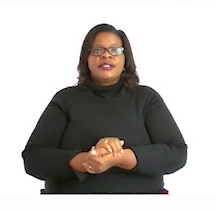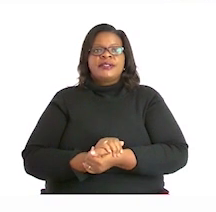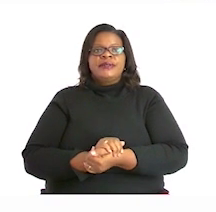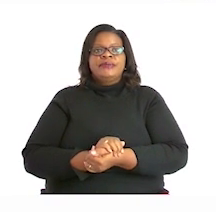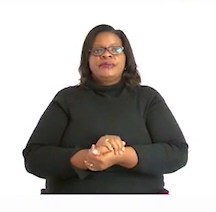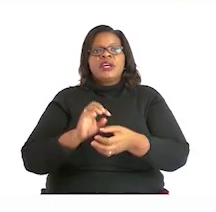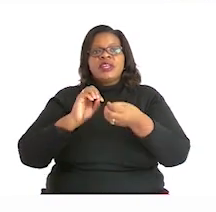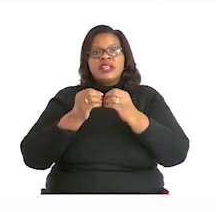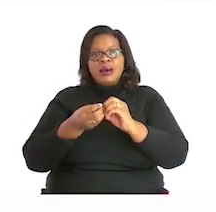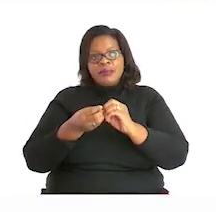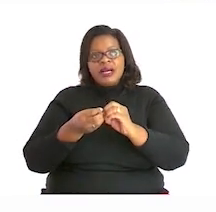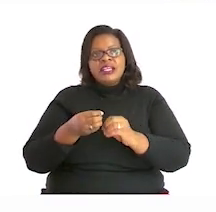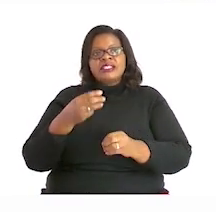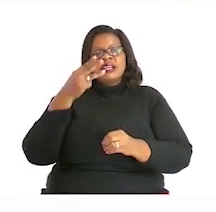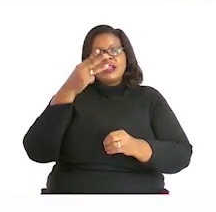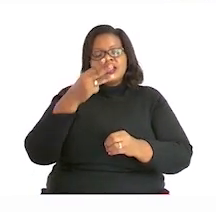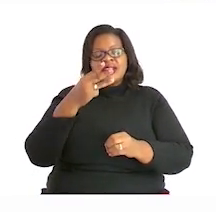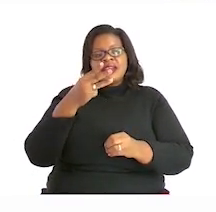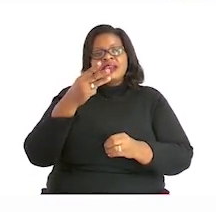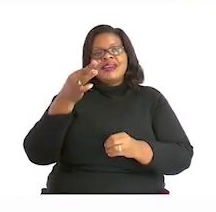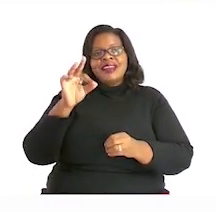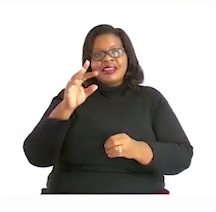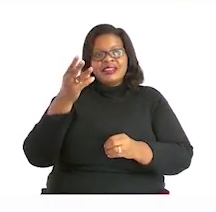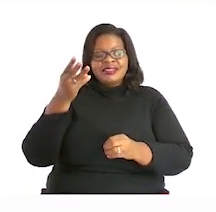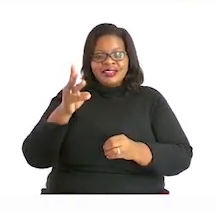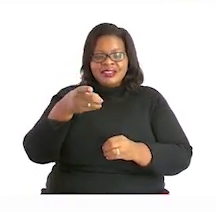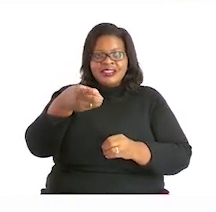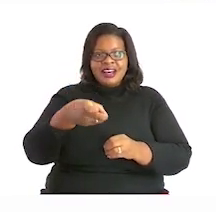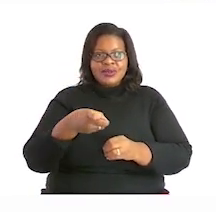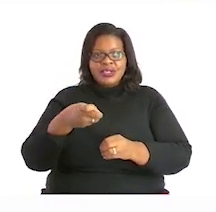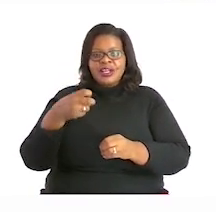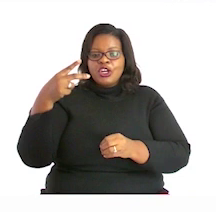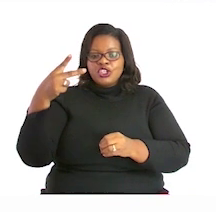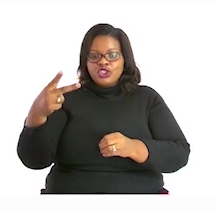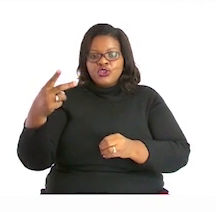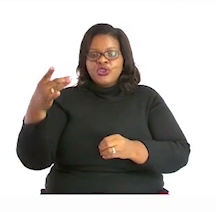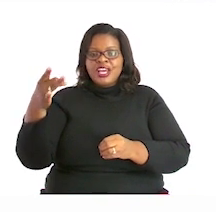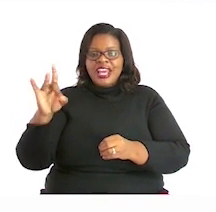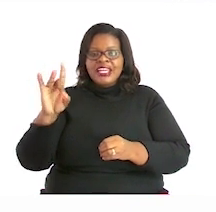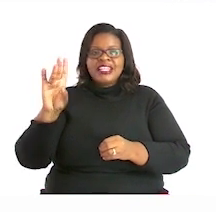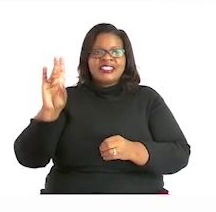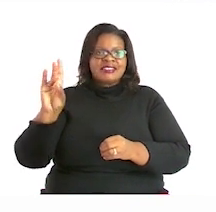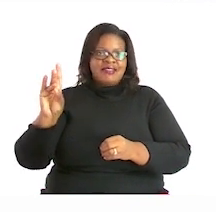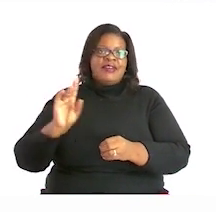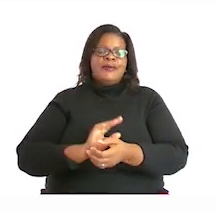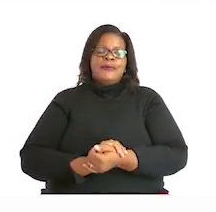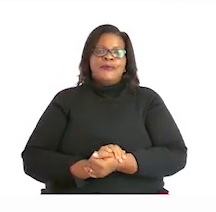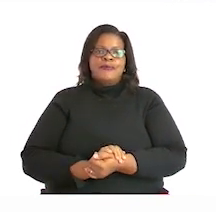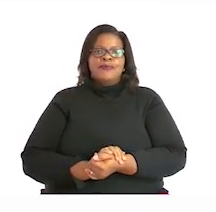396,287. Are we together, my friend?